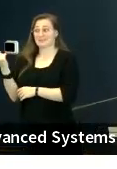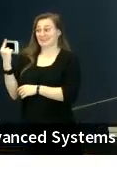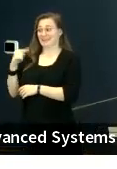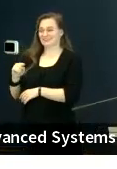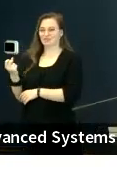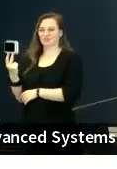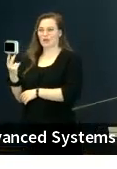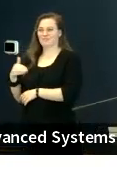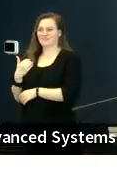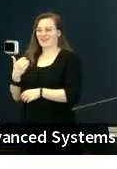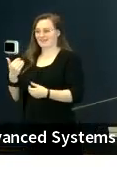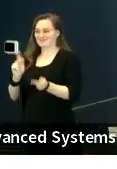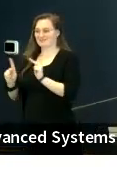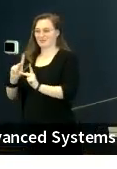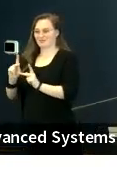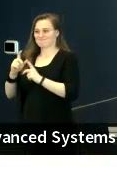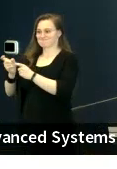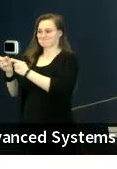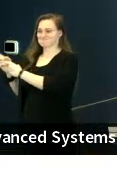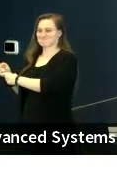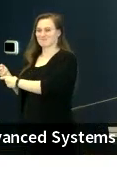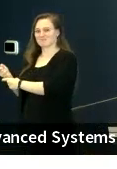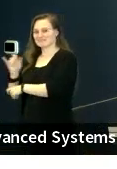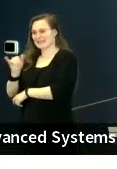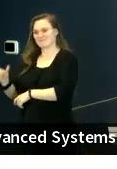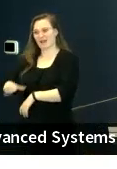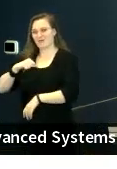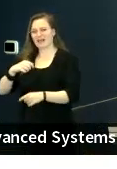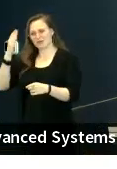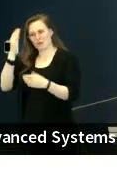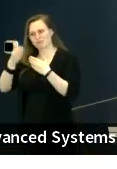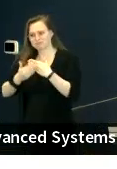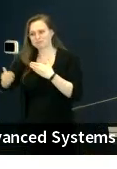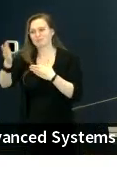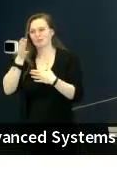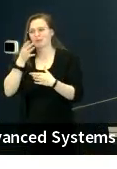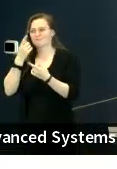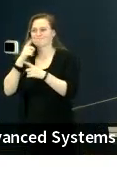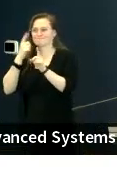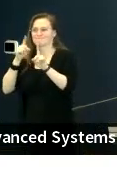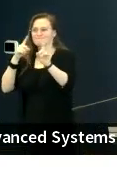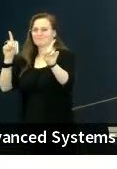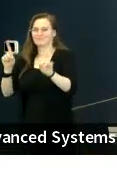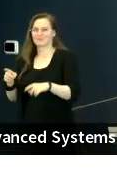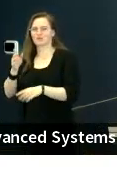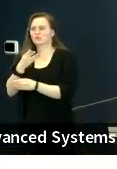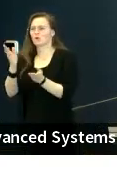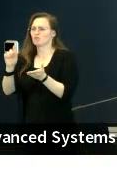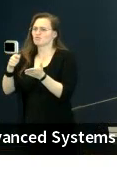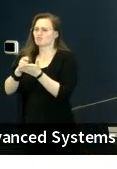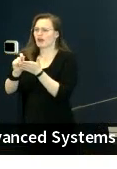and I know you will do great things. You have all written about wanting to be working in medical fields,